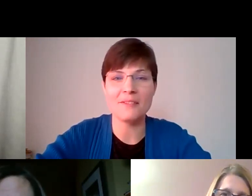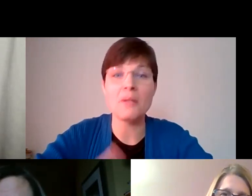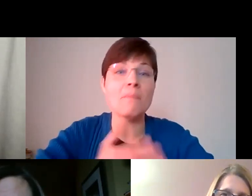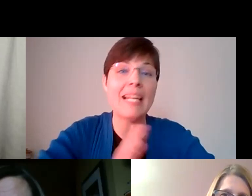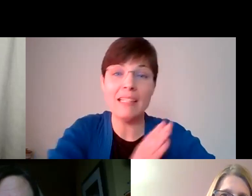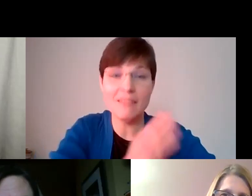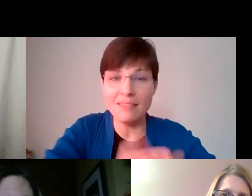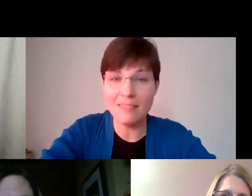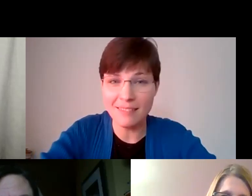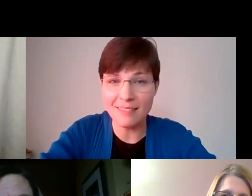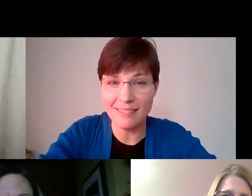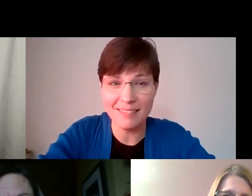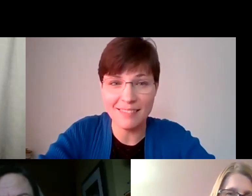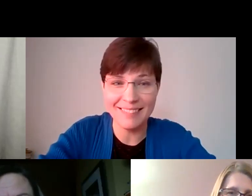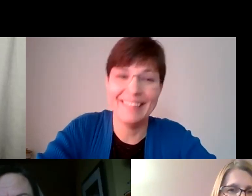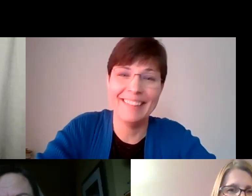Betty?